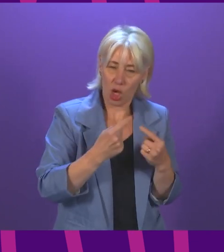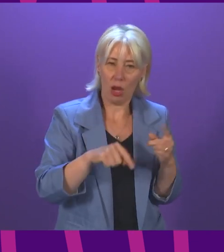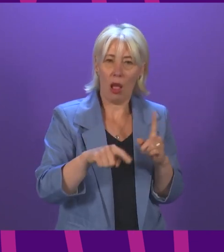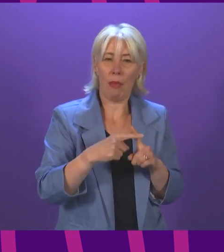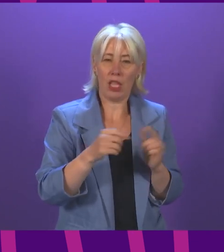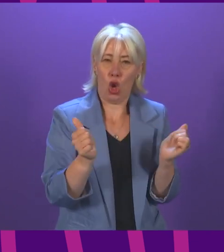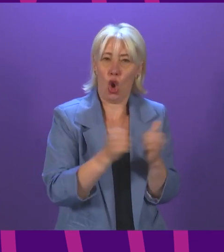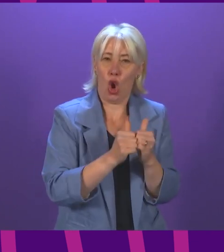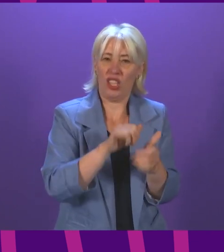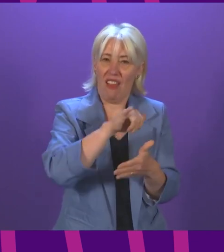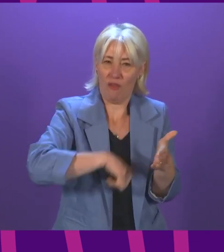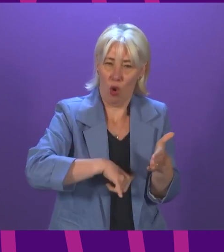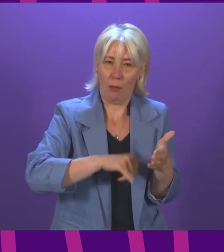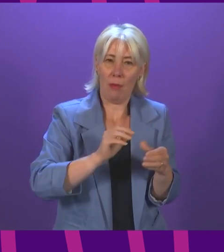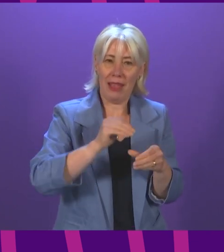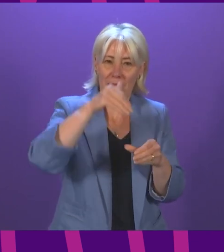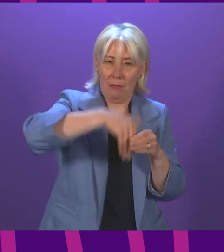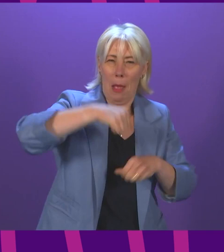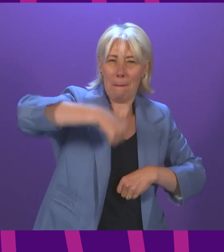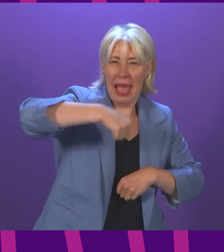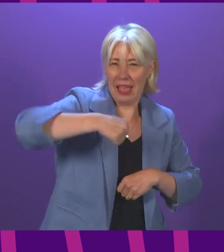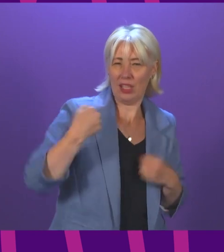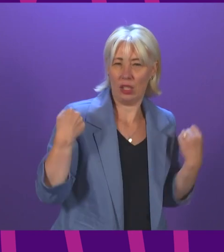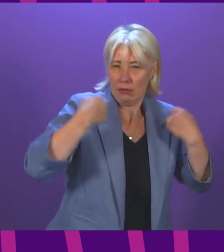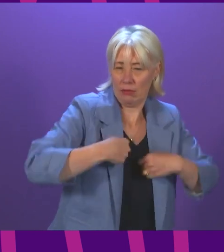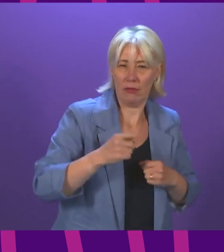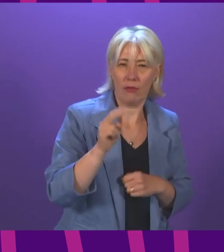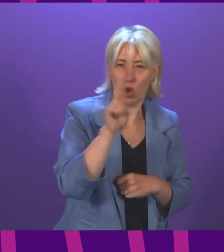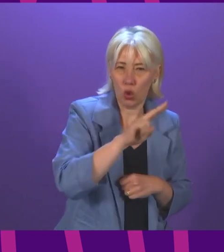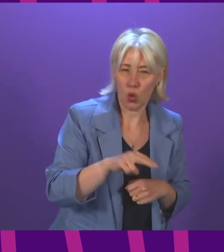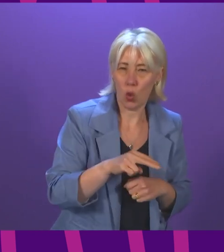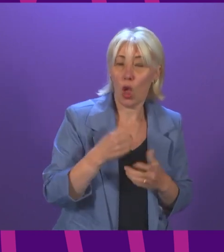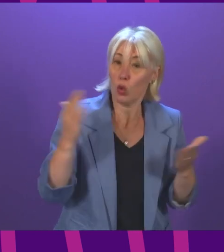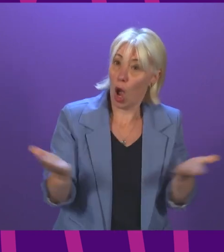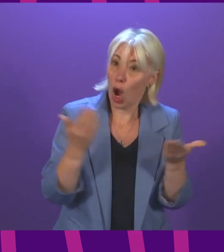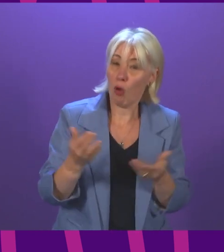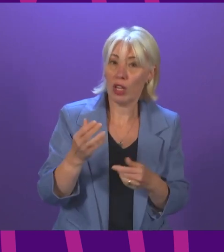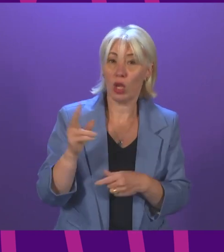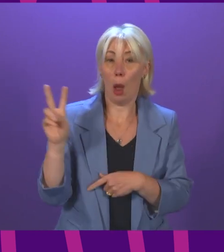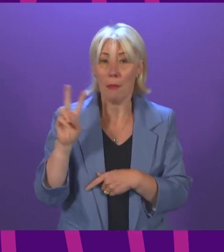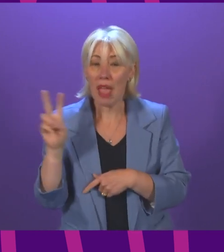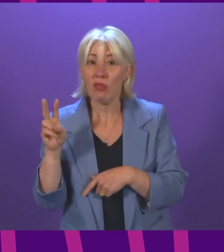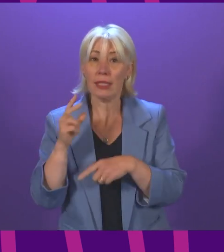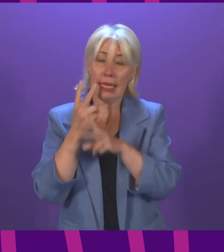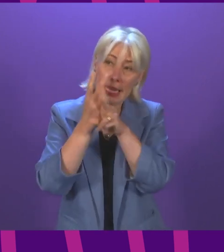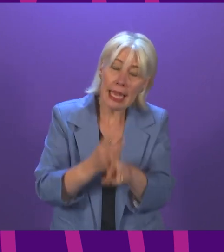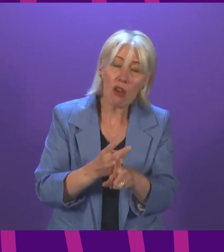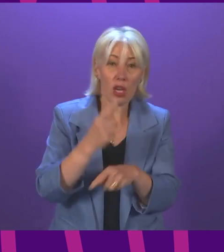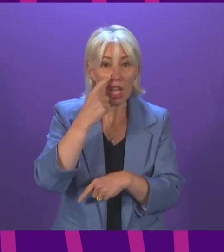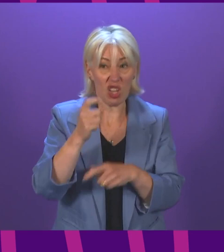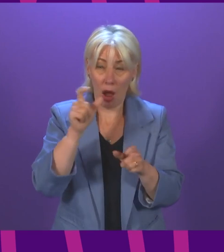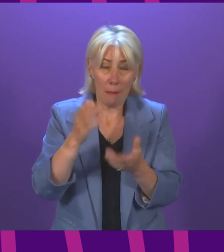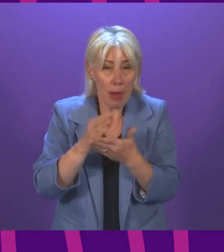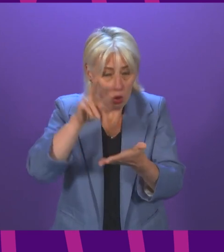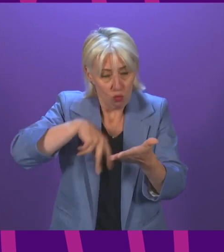and those aforementioned health board. I would encourage parents, carers and young people to read the material provided and